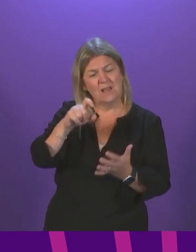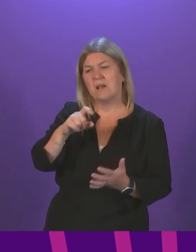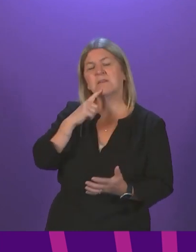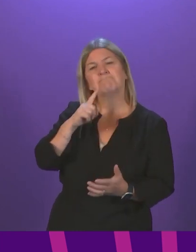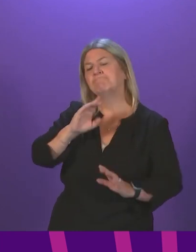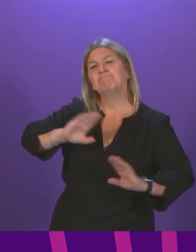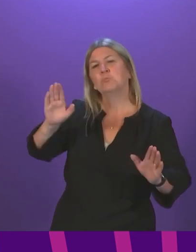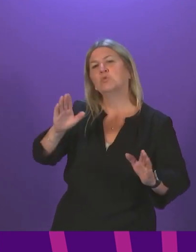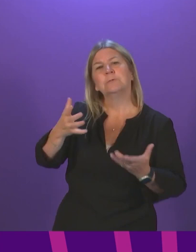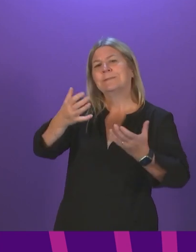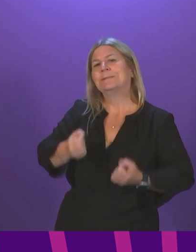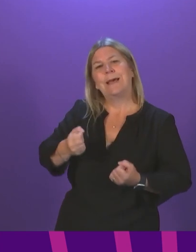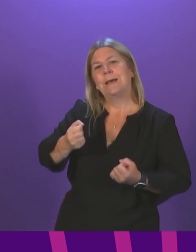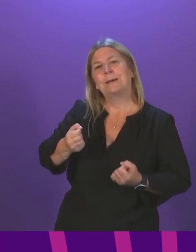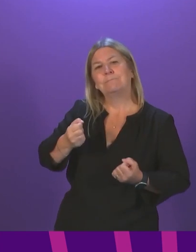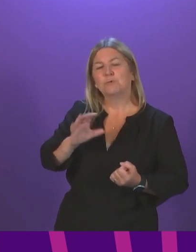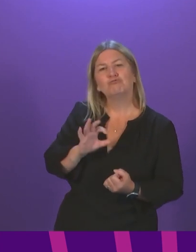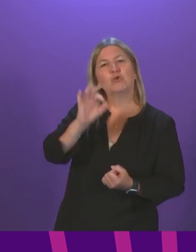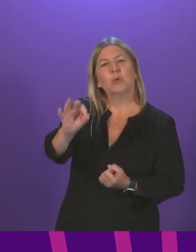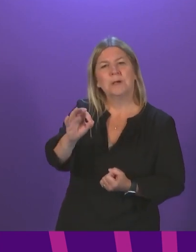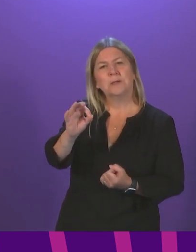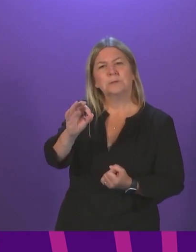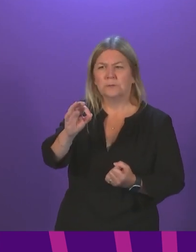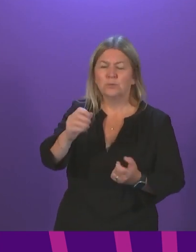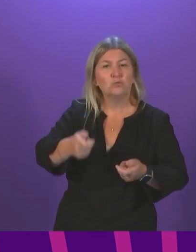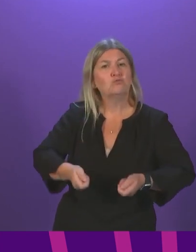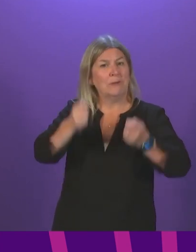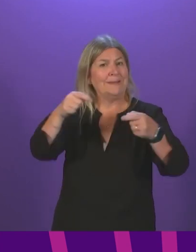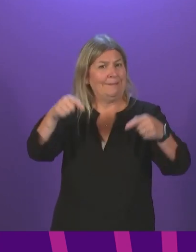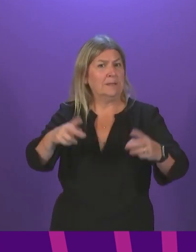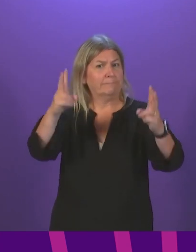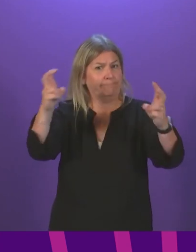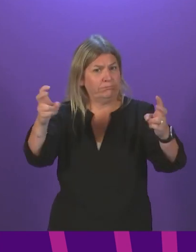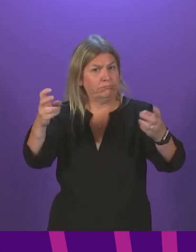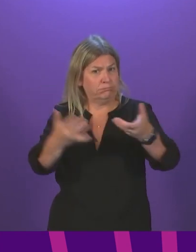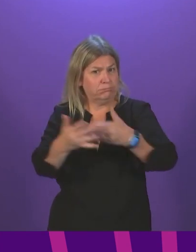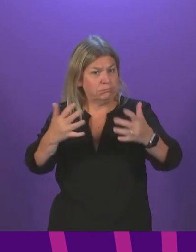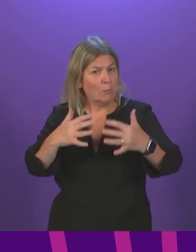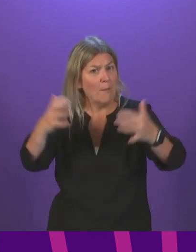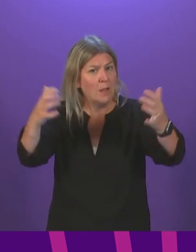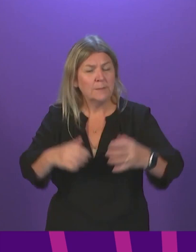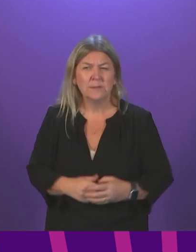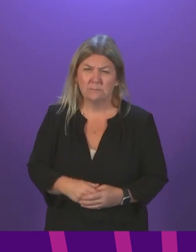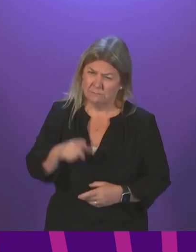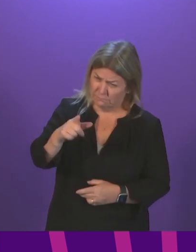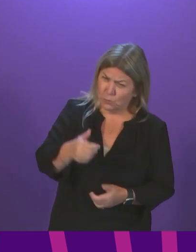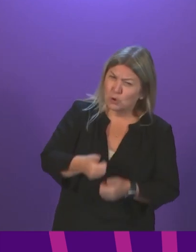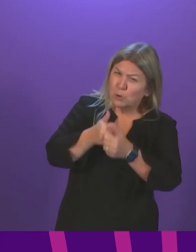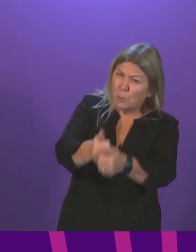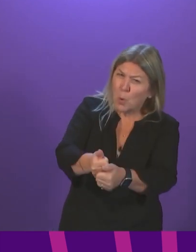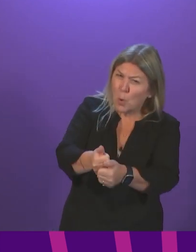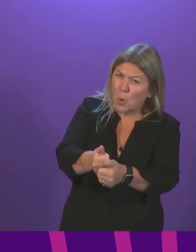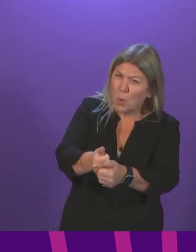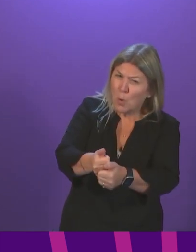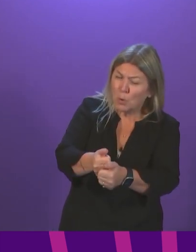on this issue in the Parliament. First Minister, do you support him and are you happy with him breaking your